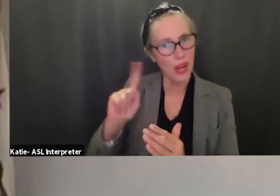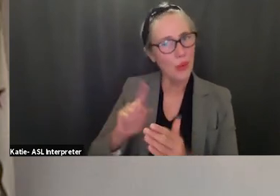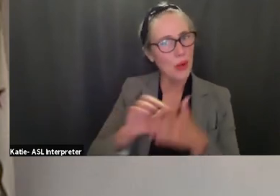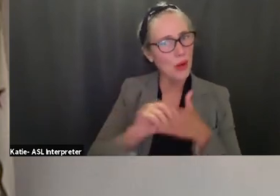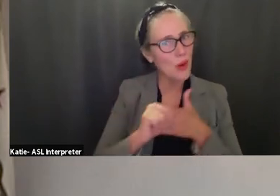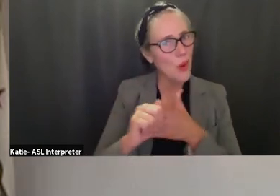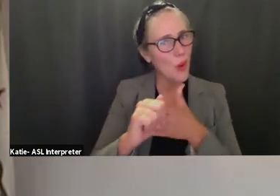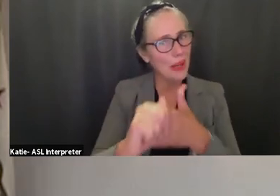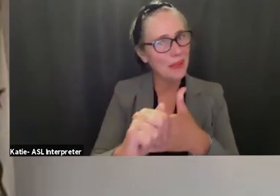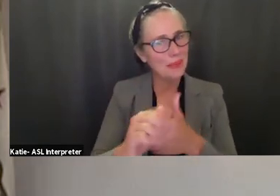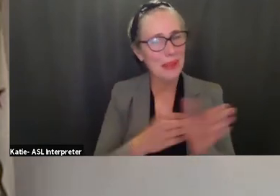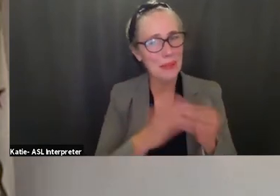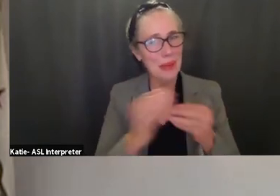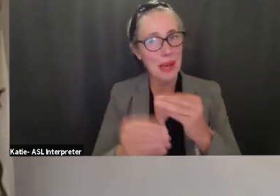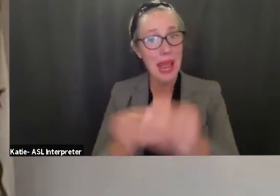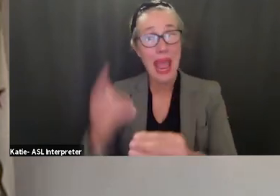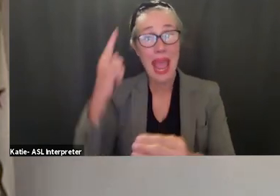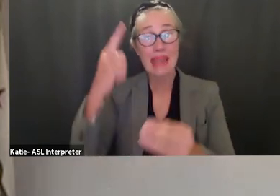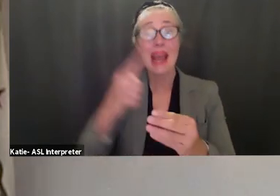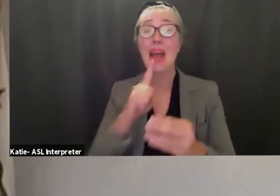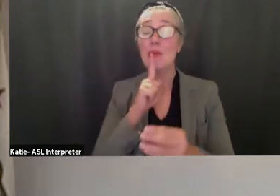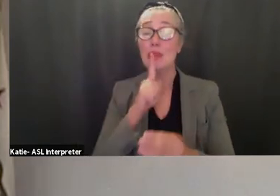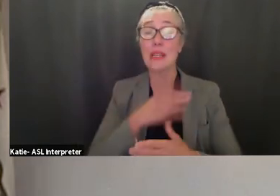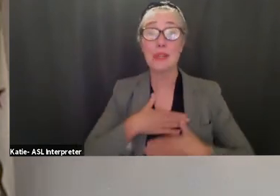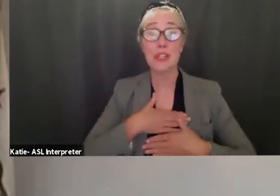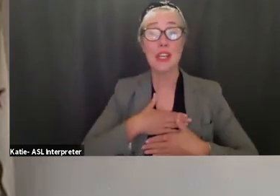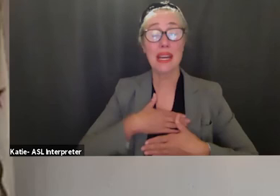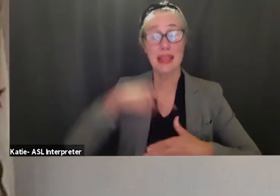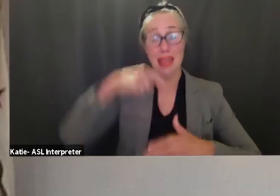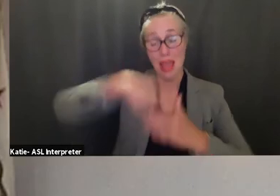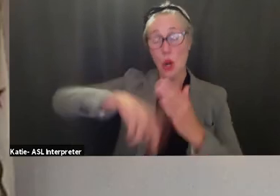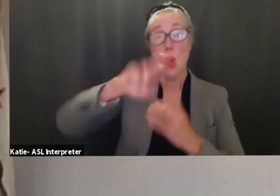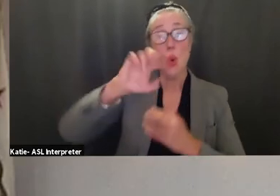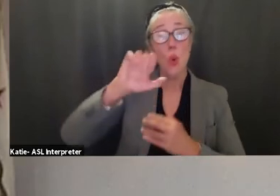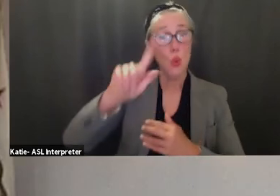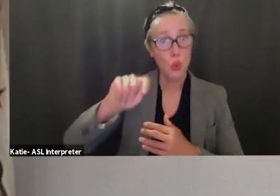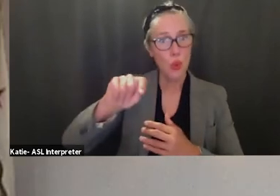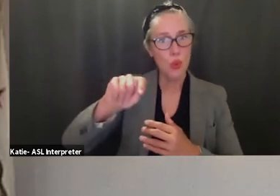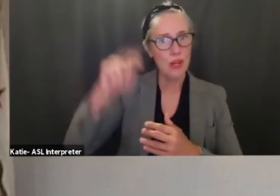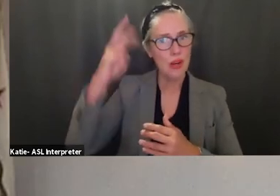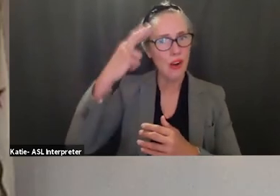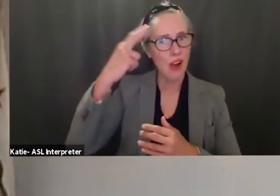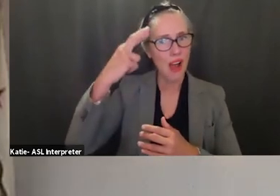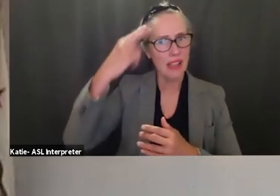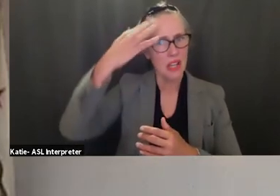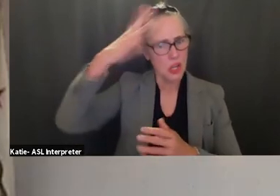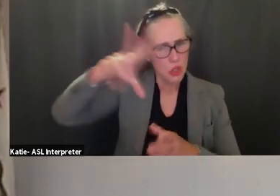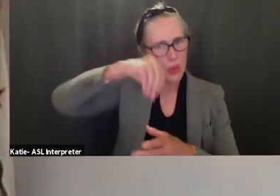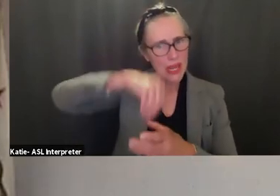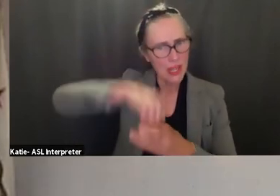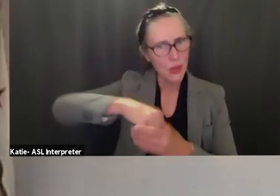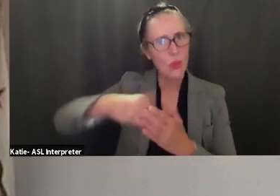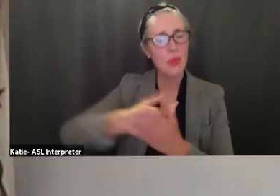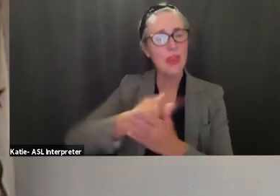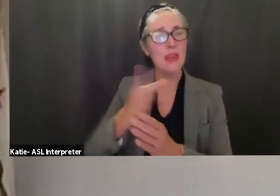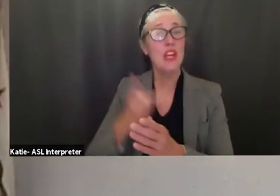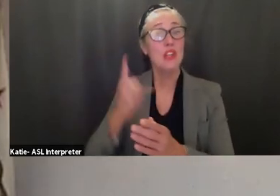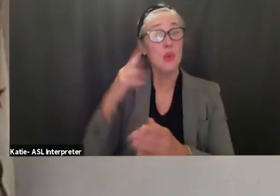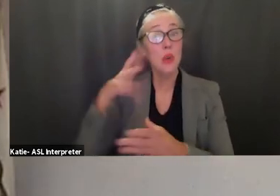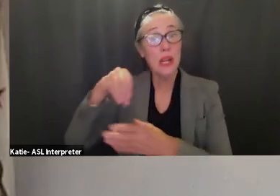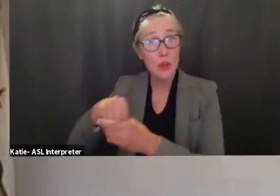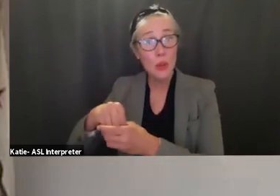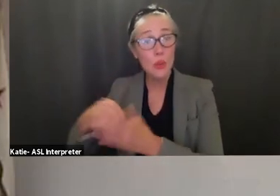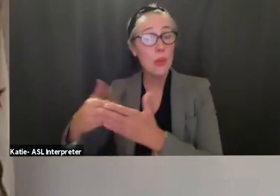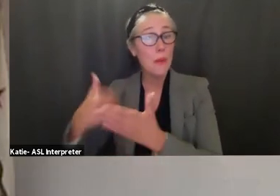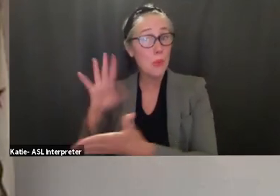appreciate because we talk about the root cause that how important it is to include the new philosophy to include our preschools because that is